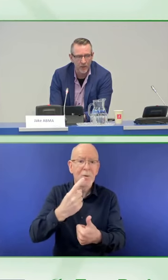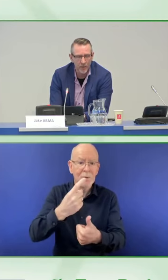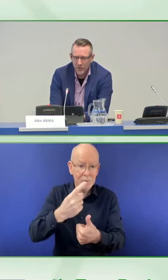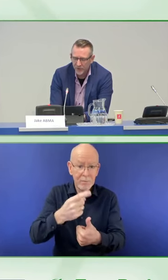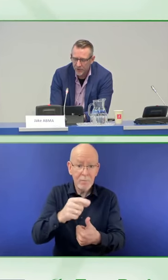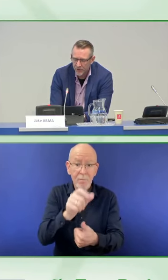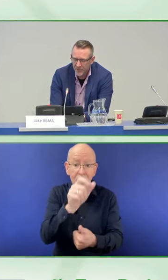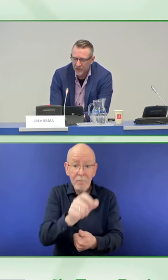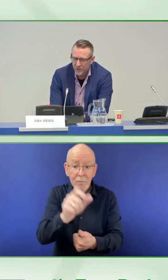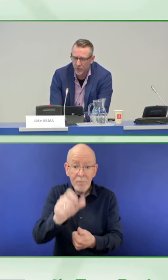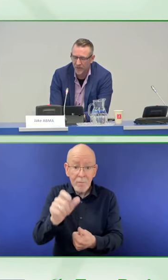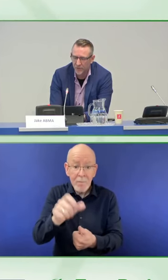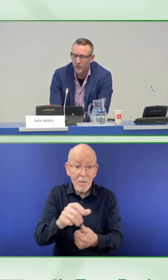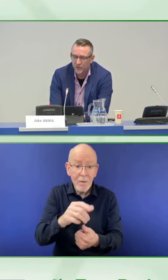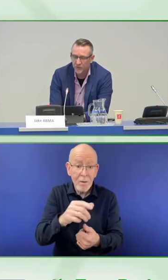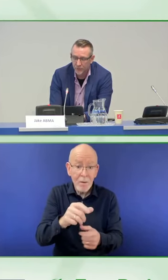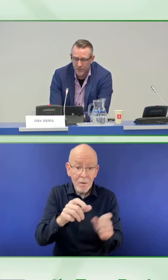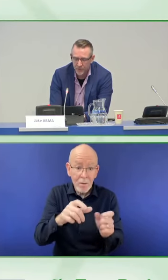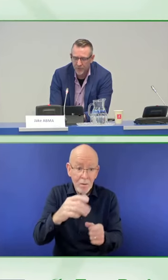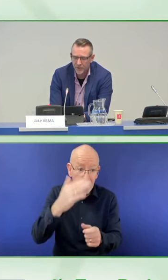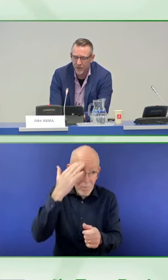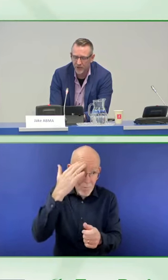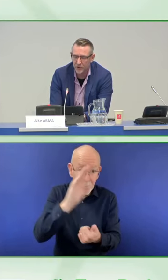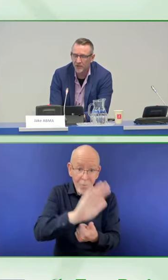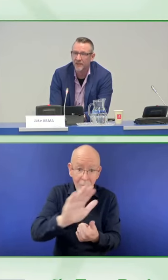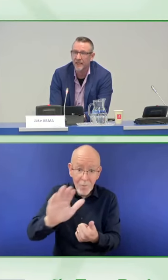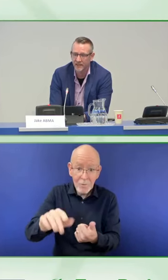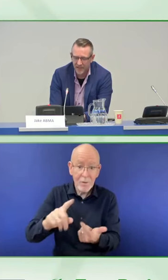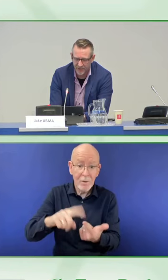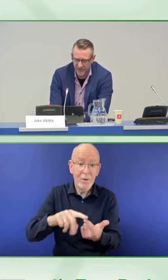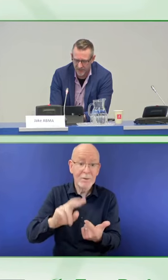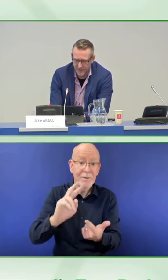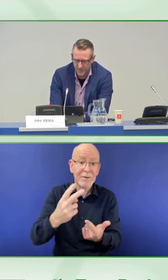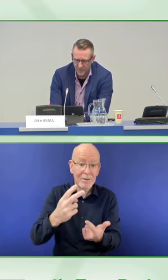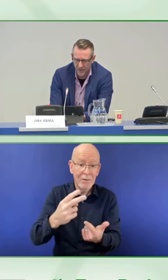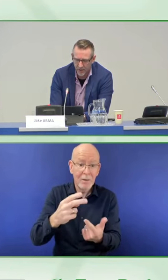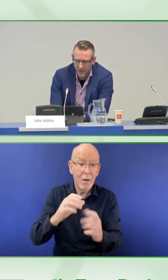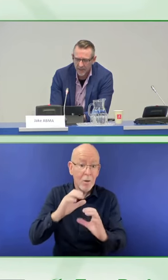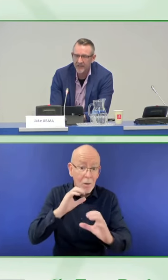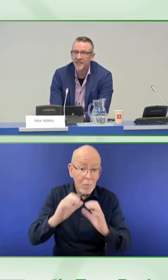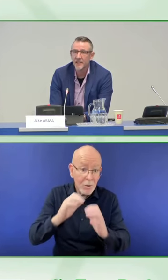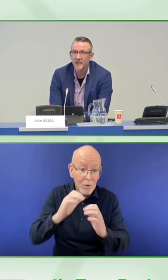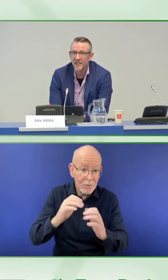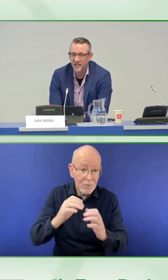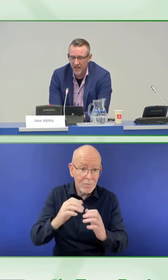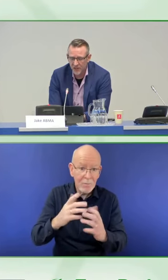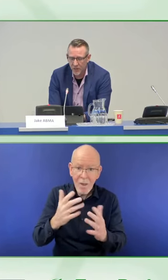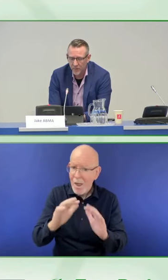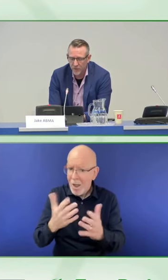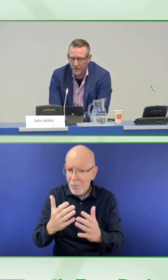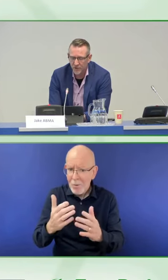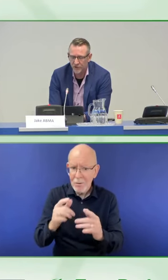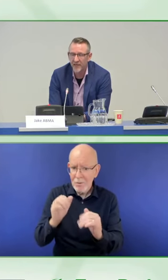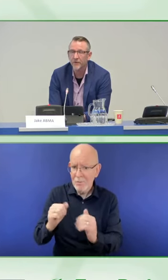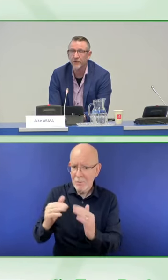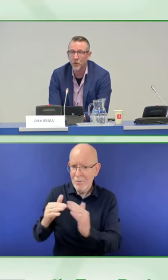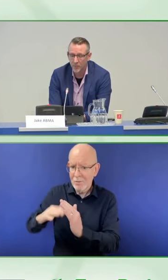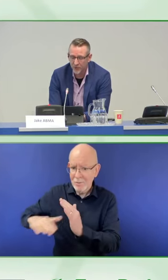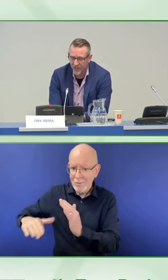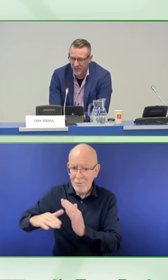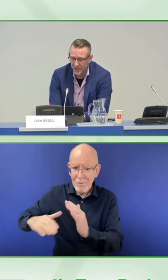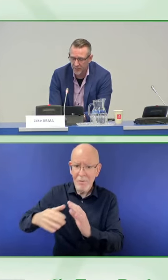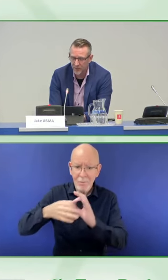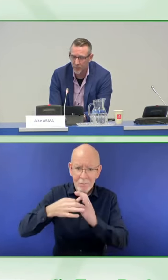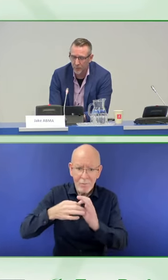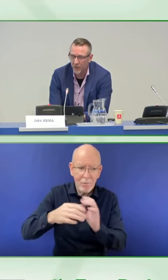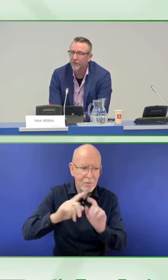needs and come up with solutions where vulnerable groups are not yet addressed. This is an example of the strength of